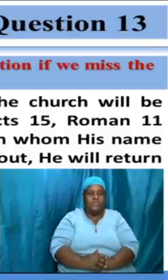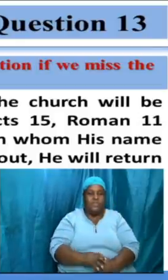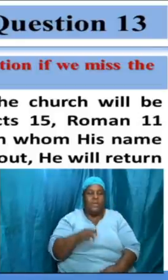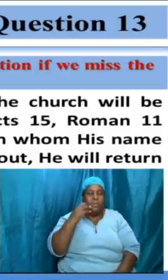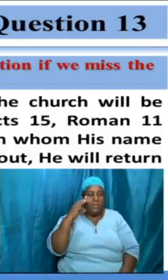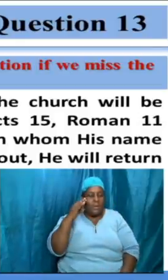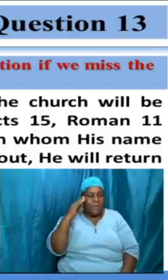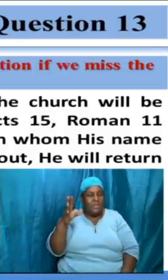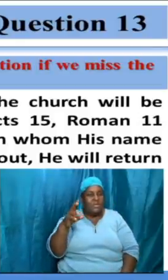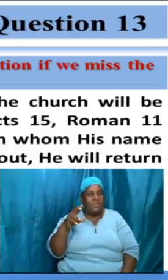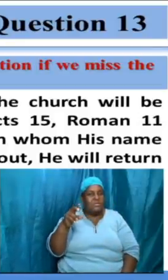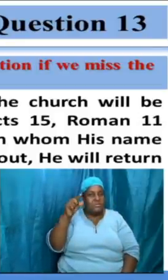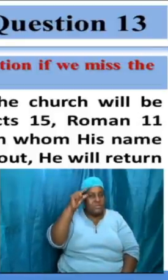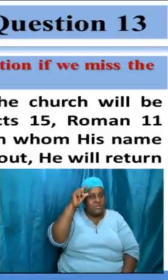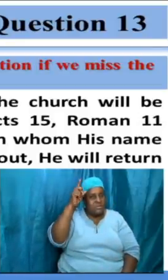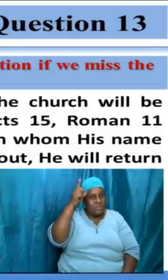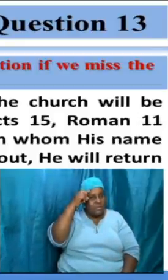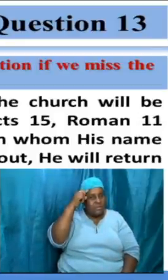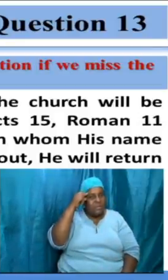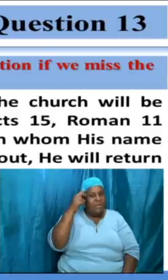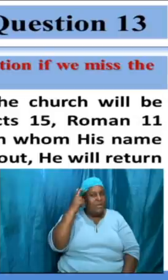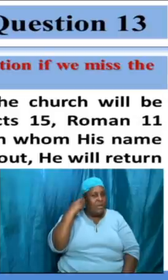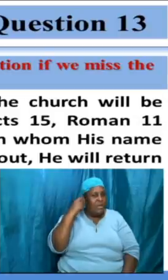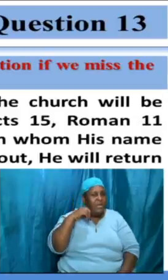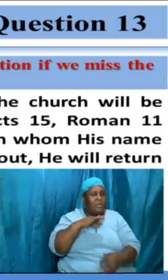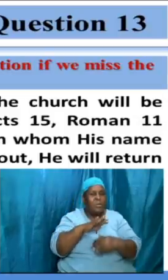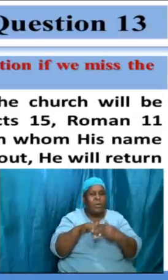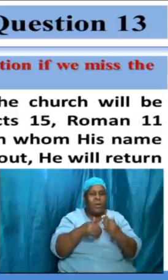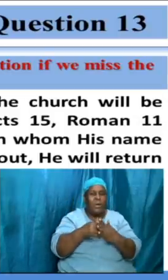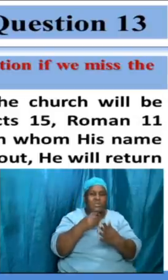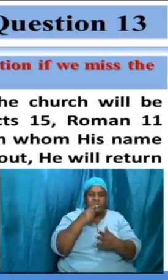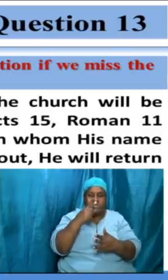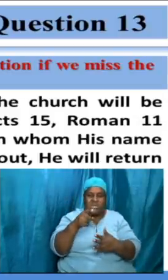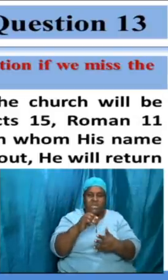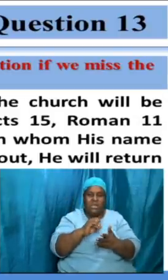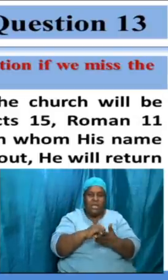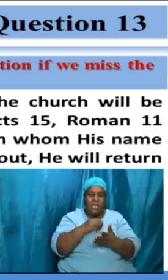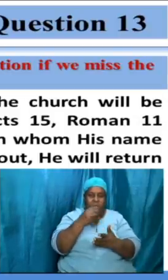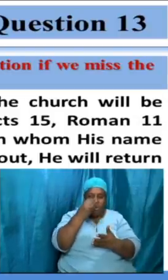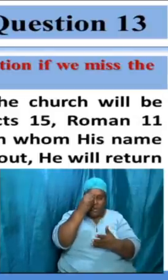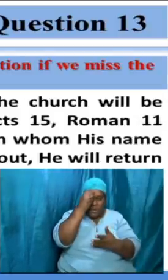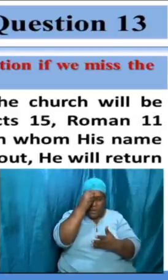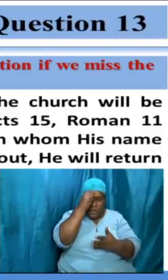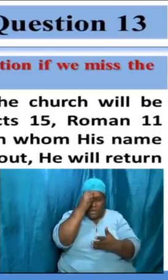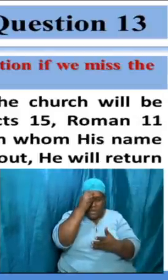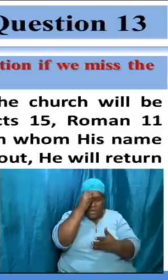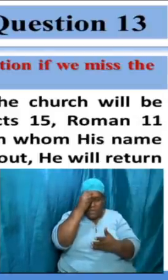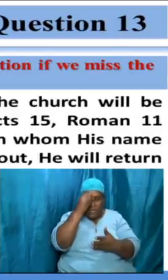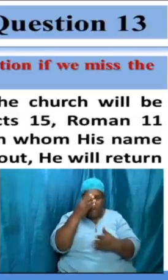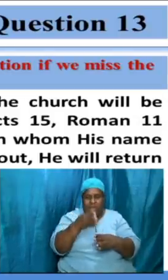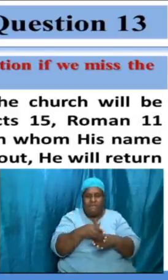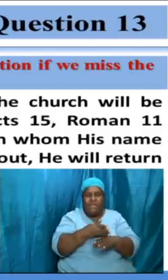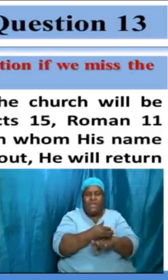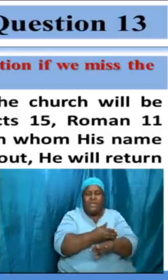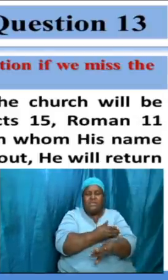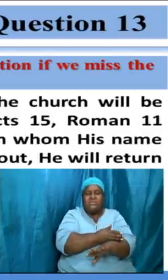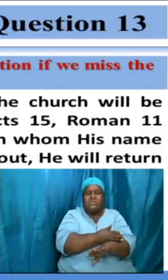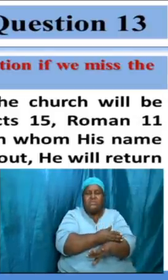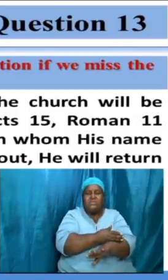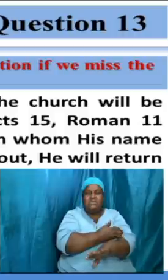i hear all that is being said and i'm learning and i'm advancing and i thank god